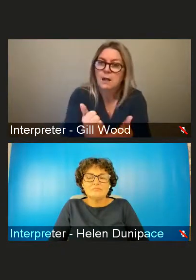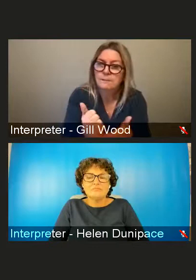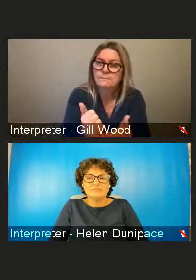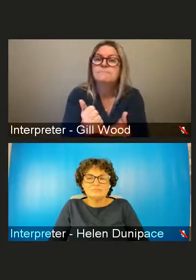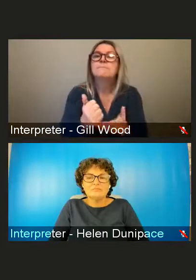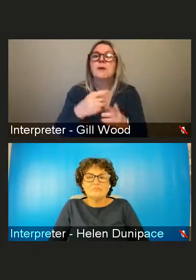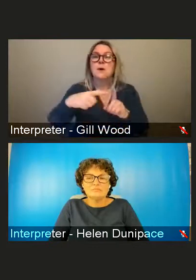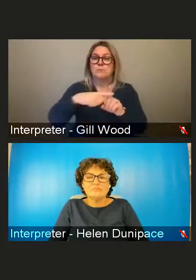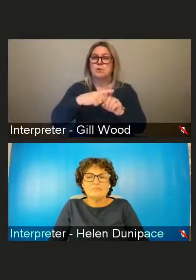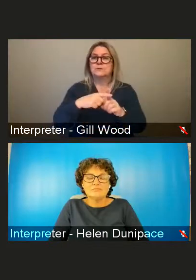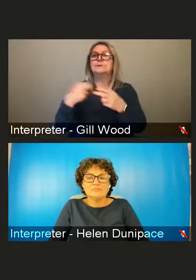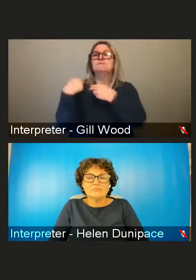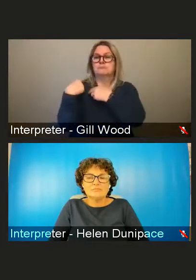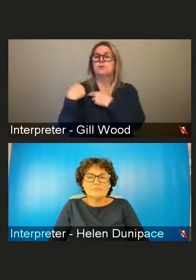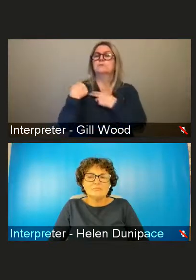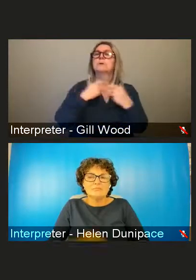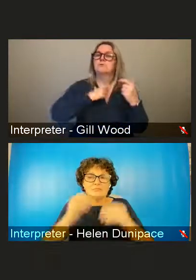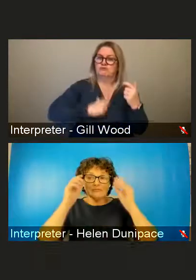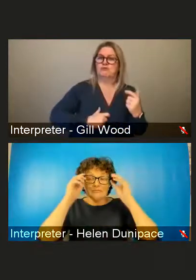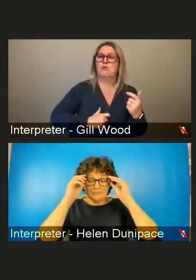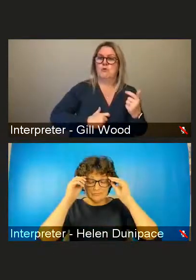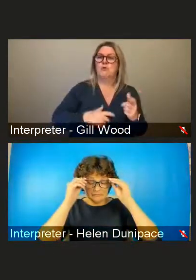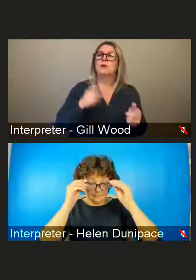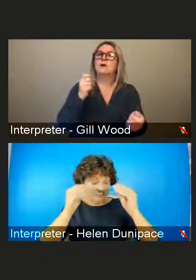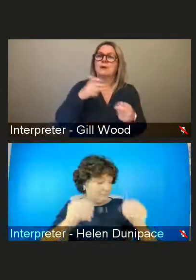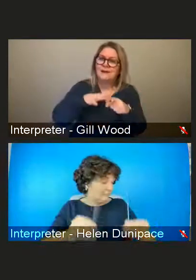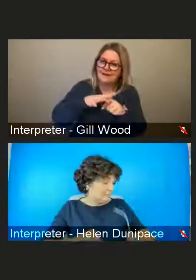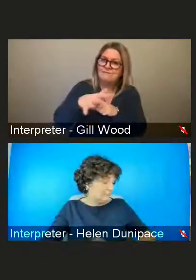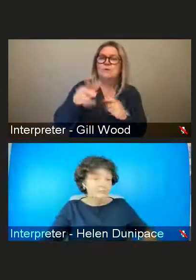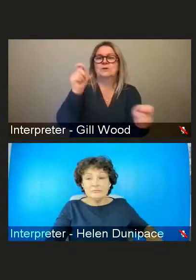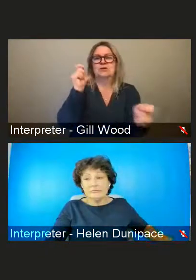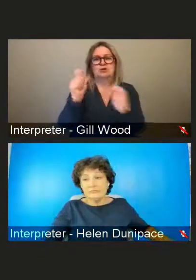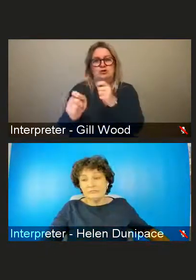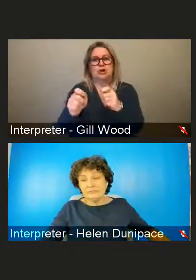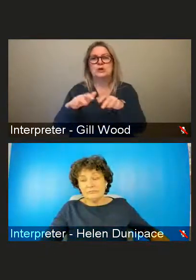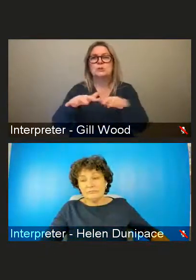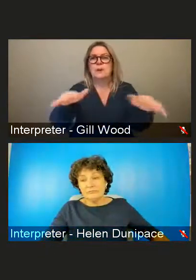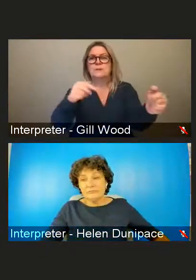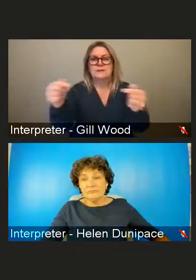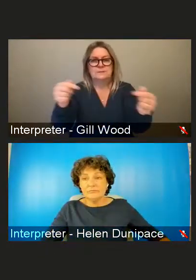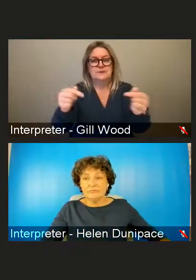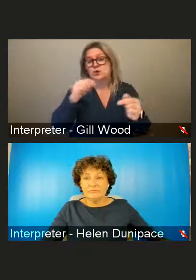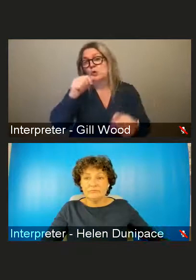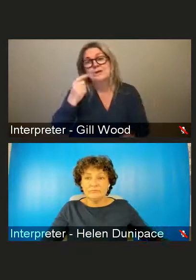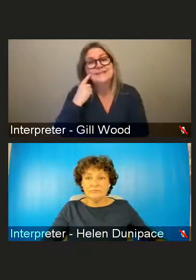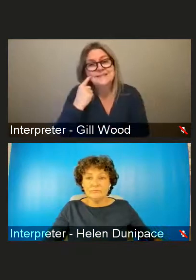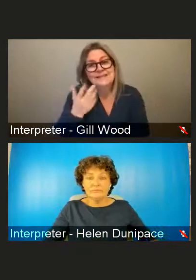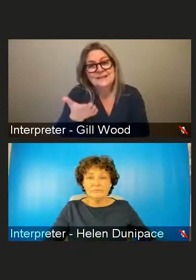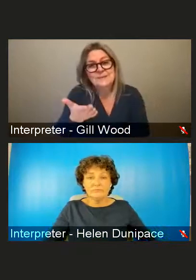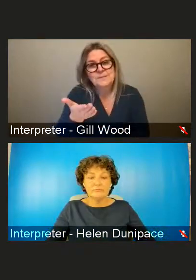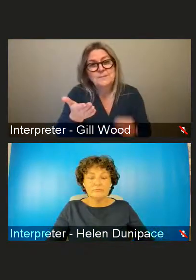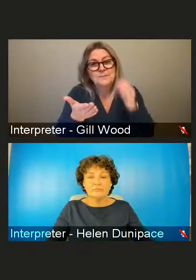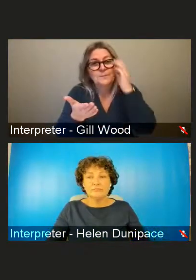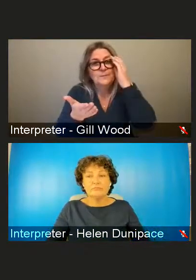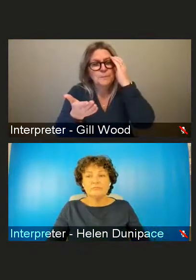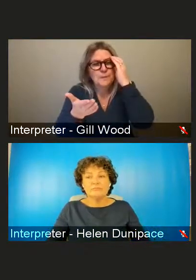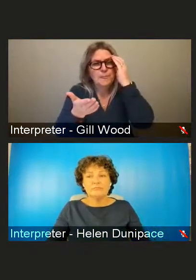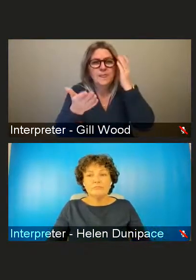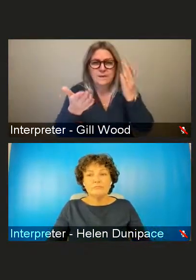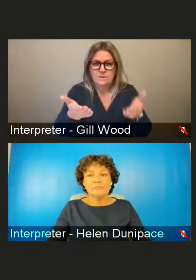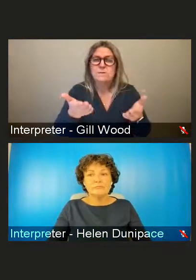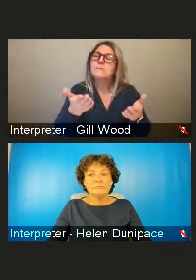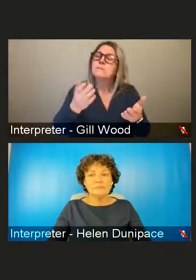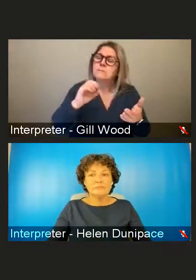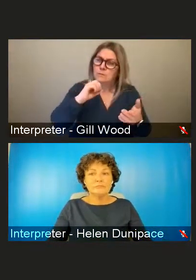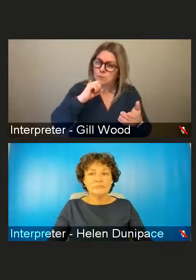play in changing the nature of public debate it's not easy and we will